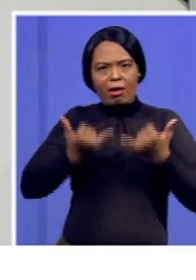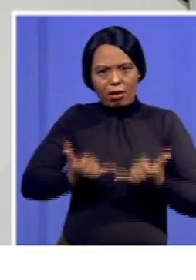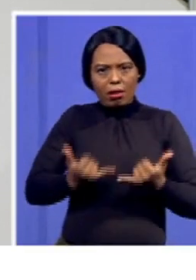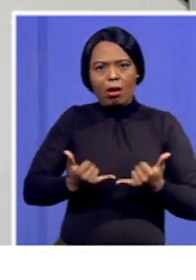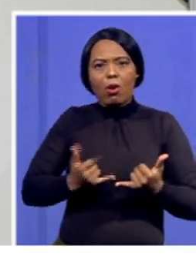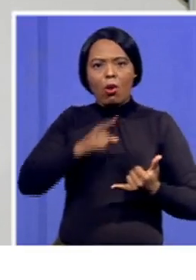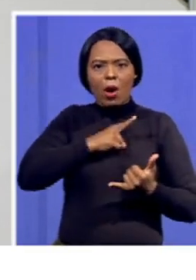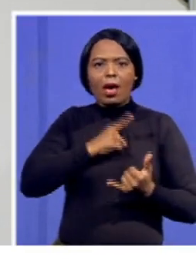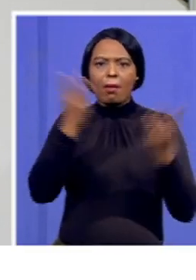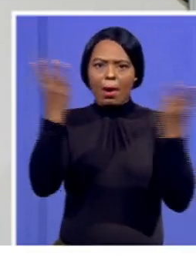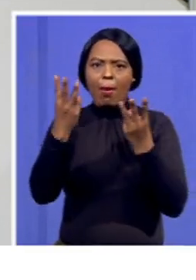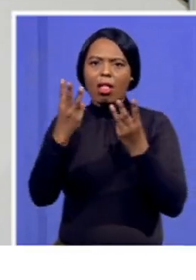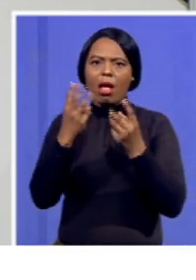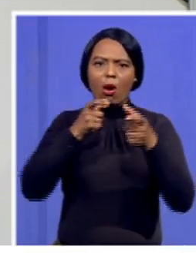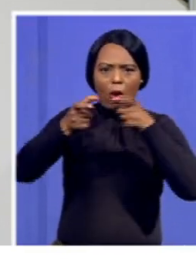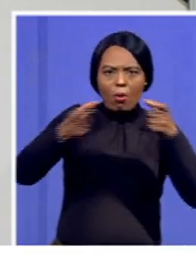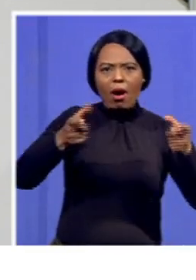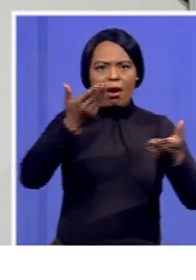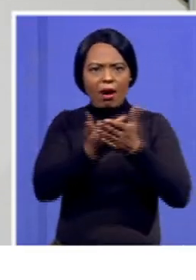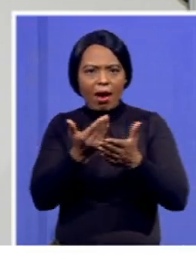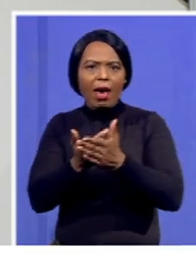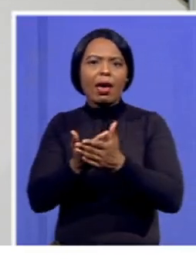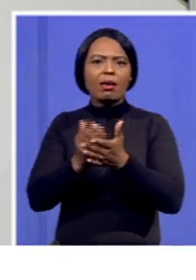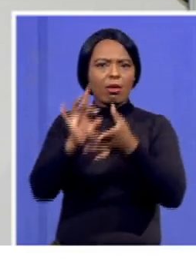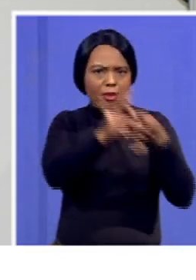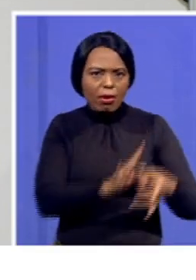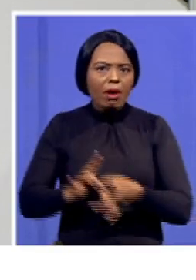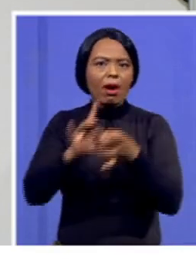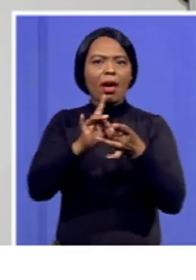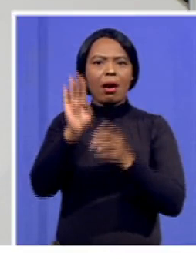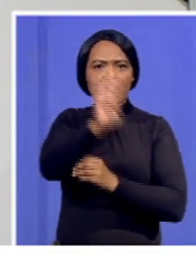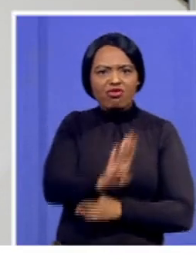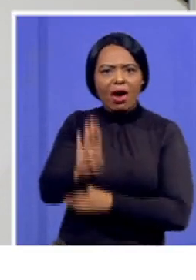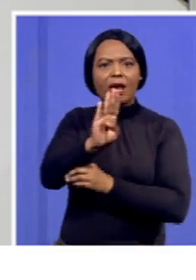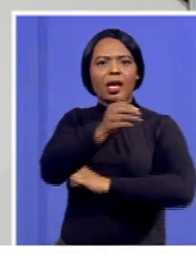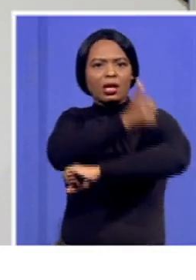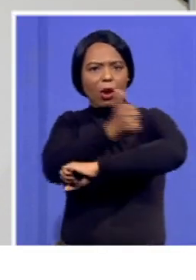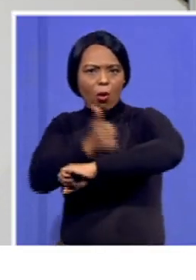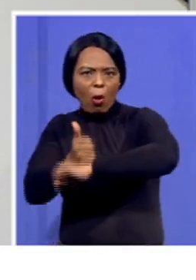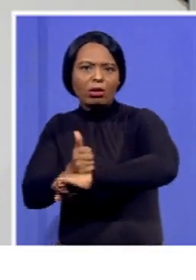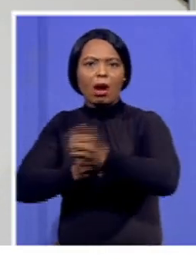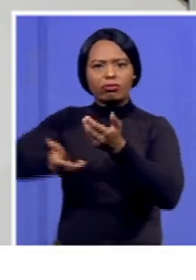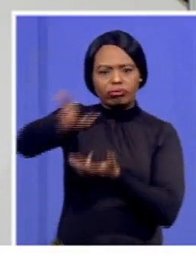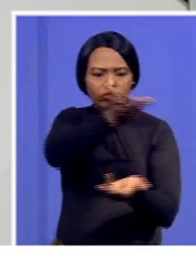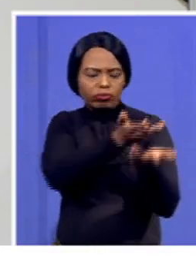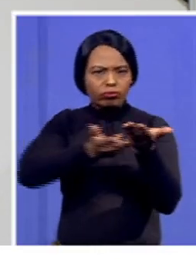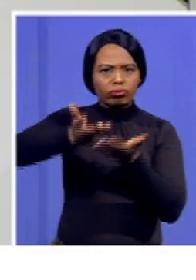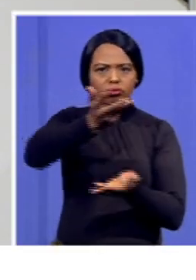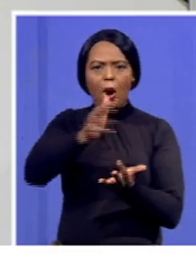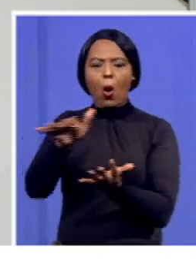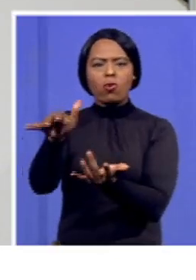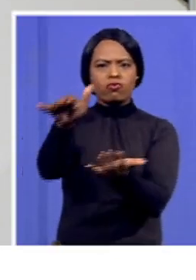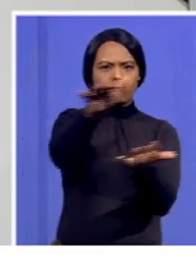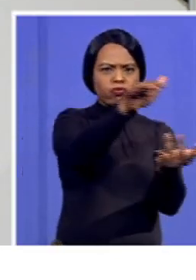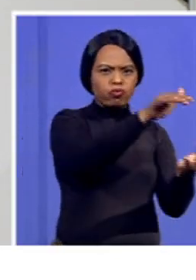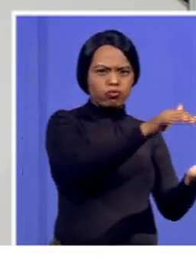society, our branches, and all the stakeholders. And immediately after that, they will then have to be processed